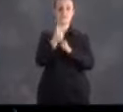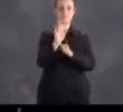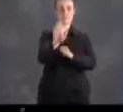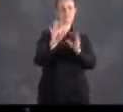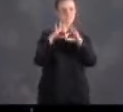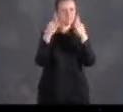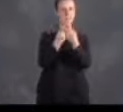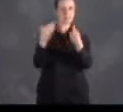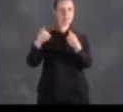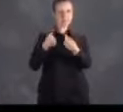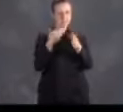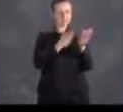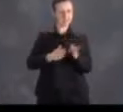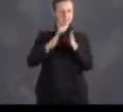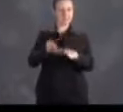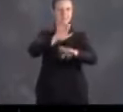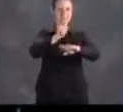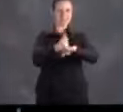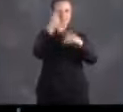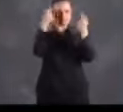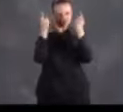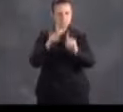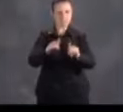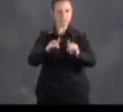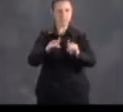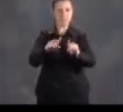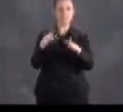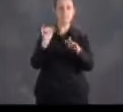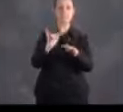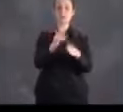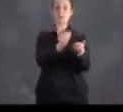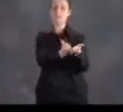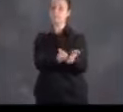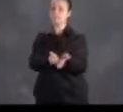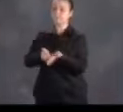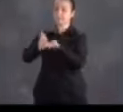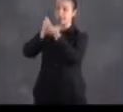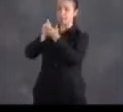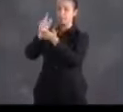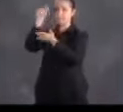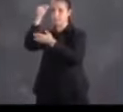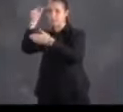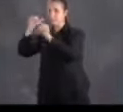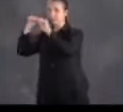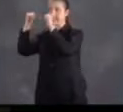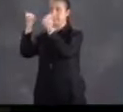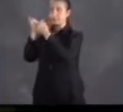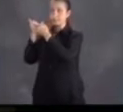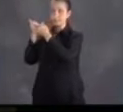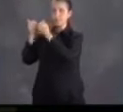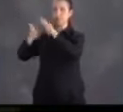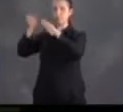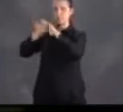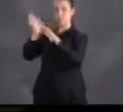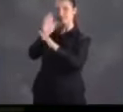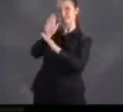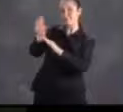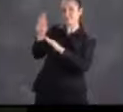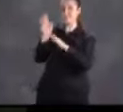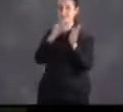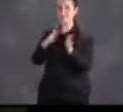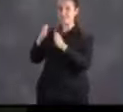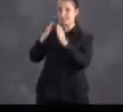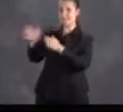When every individual and family has a good plan in place, it allows our various government agencies to successfully put their